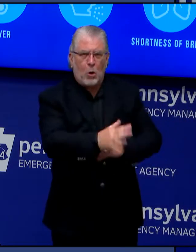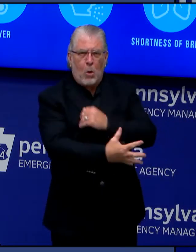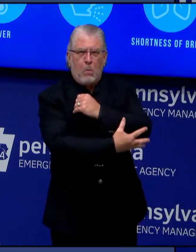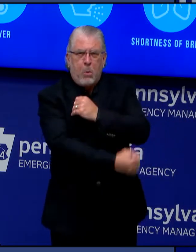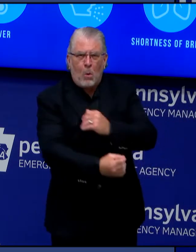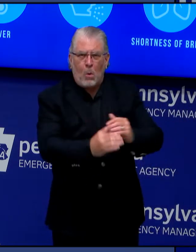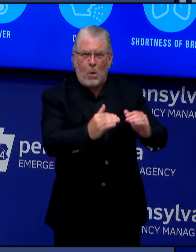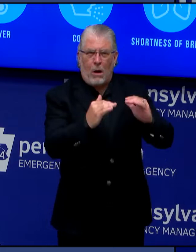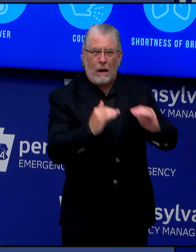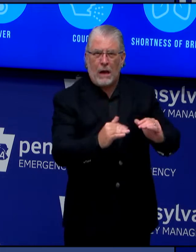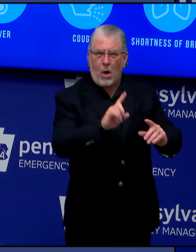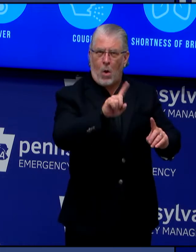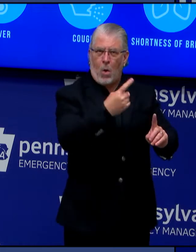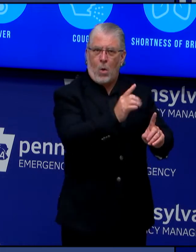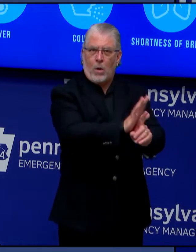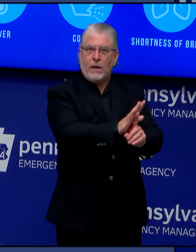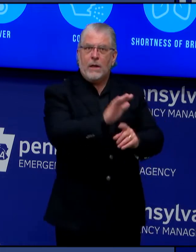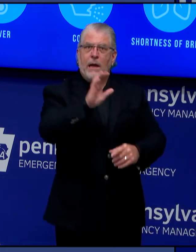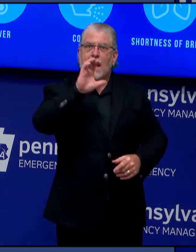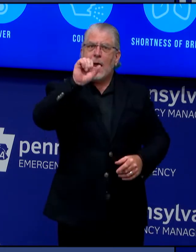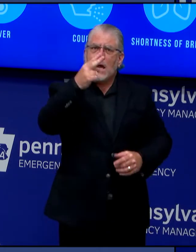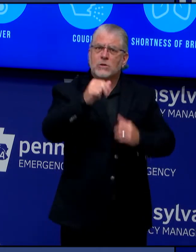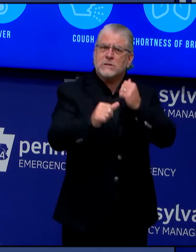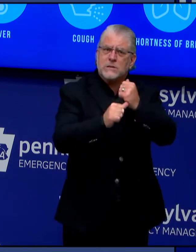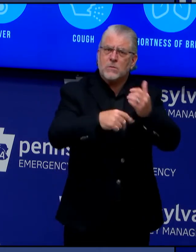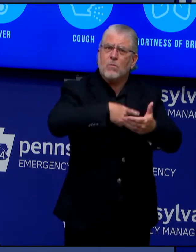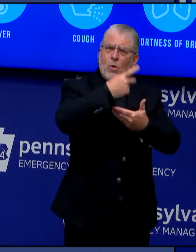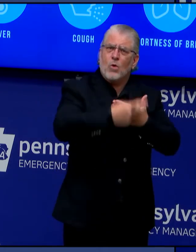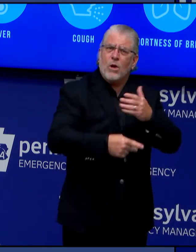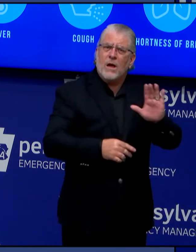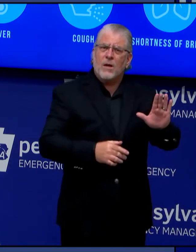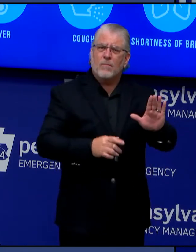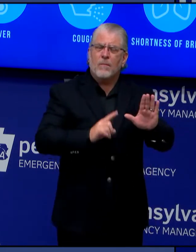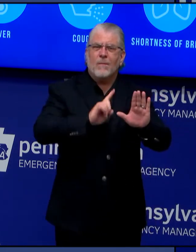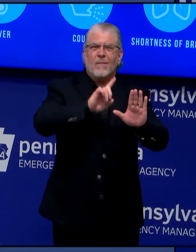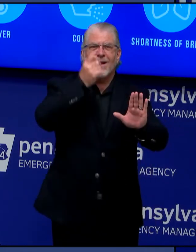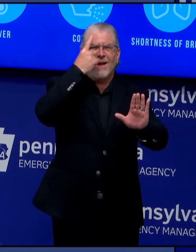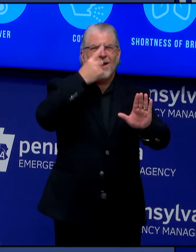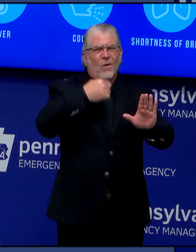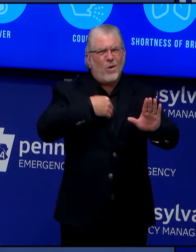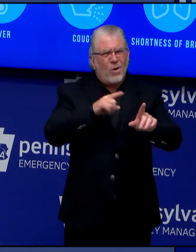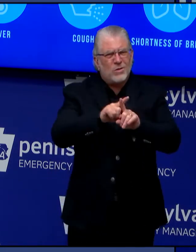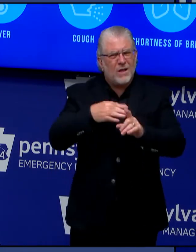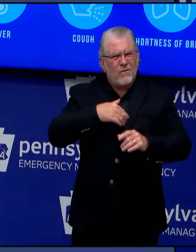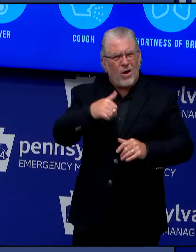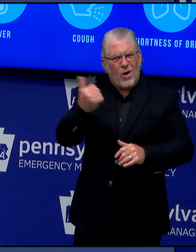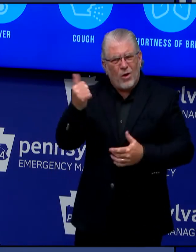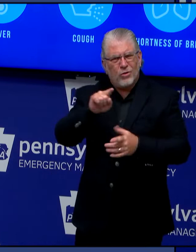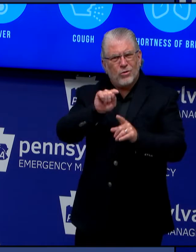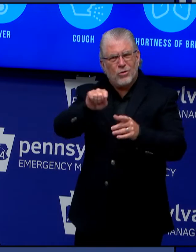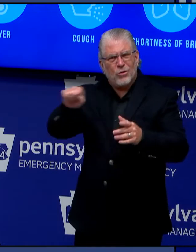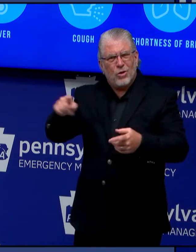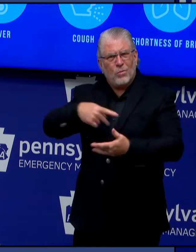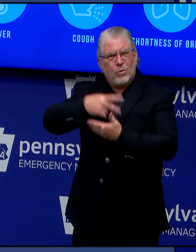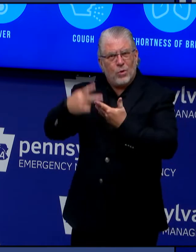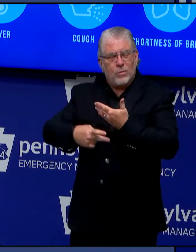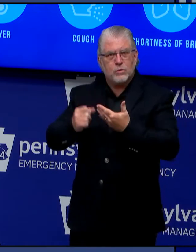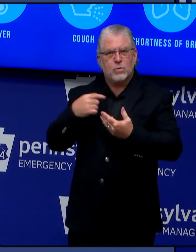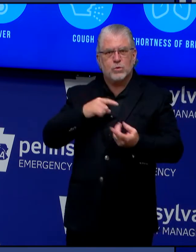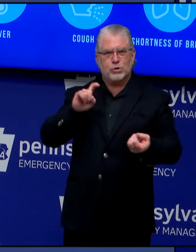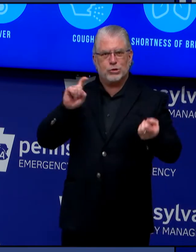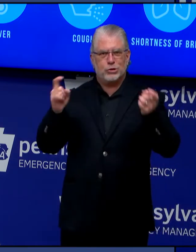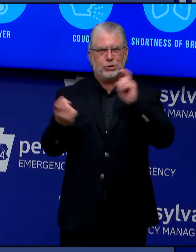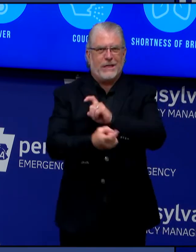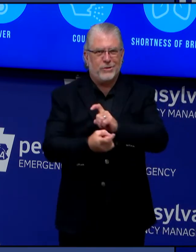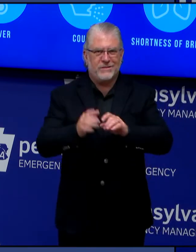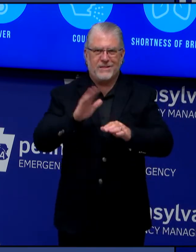cash assistance programs have been mostly eliminated and do not function like they once did. Today, the Department